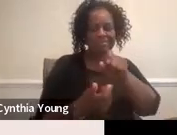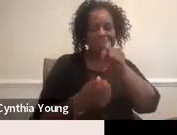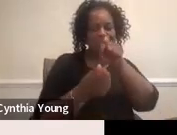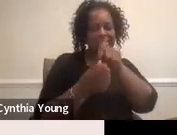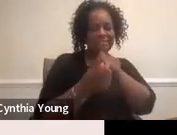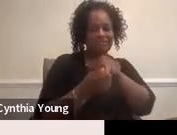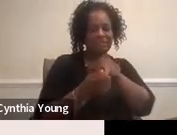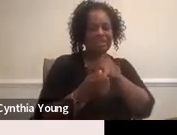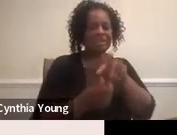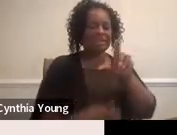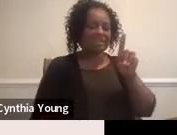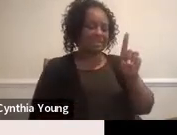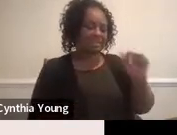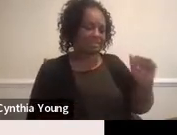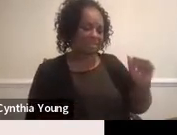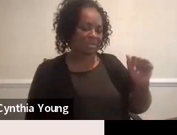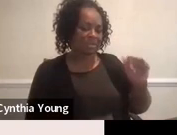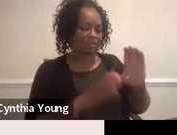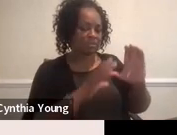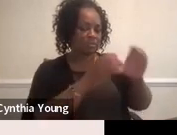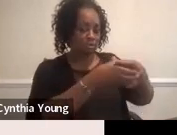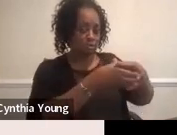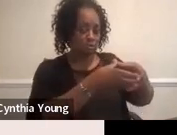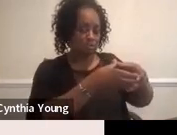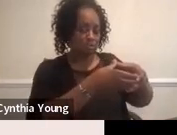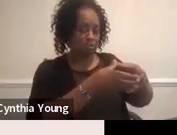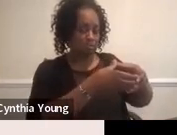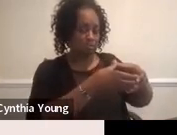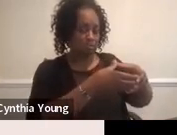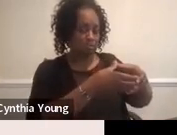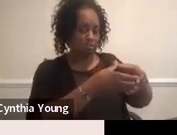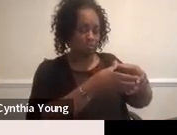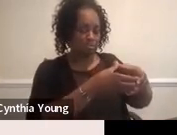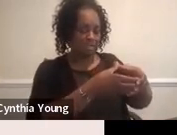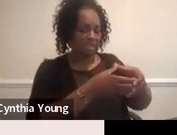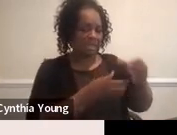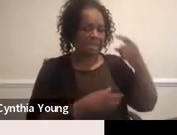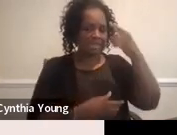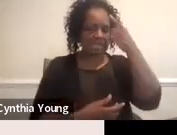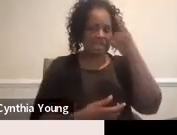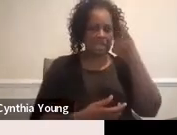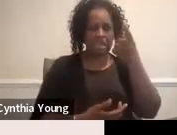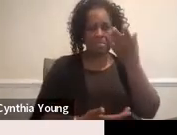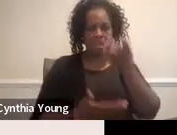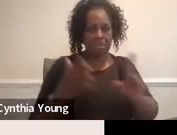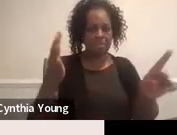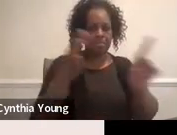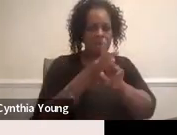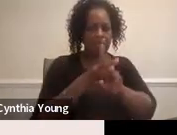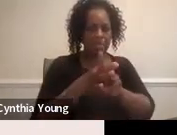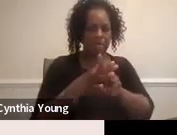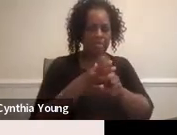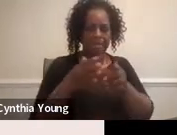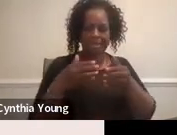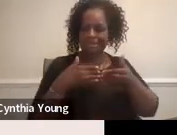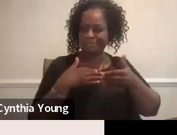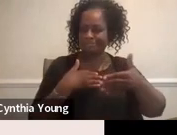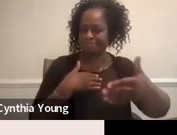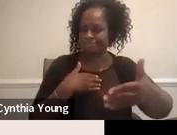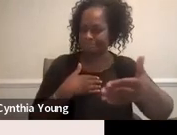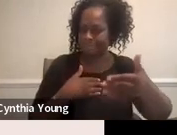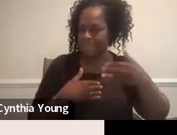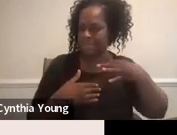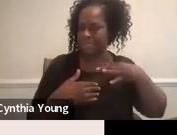disability category. Um, which I think might come up more as Maine is